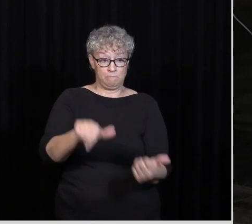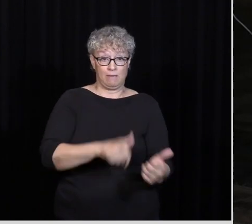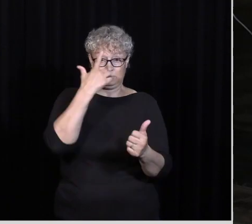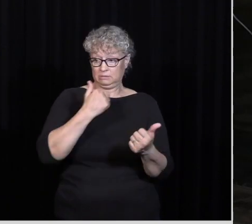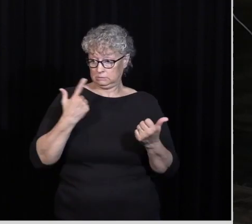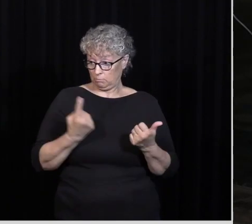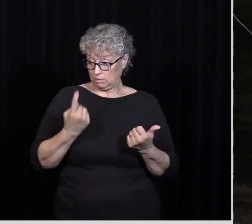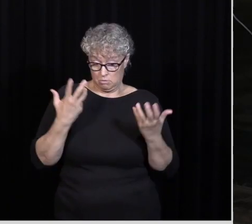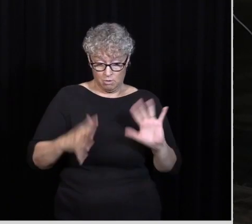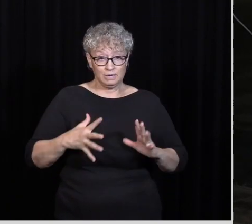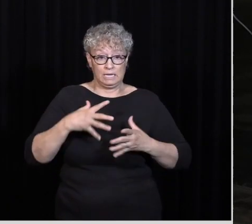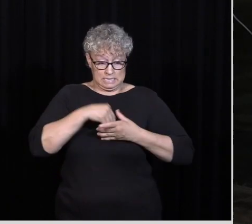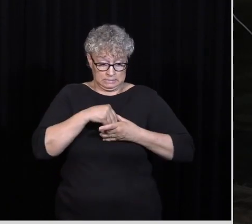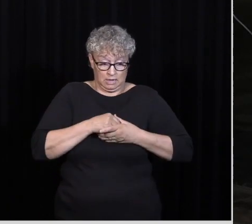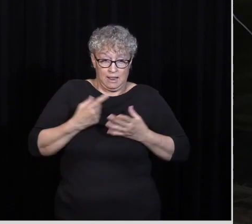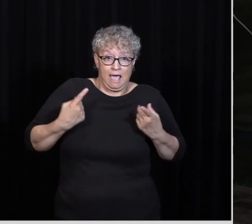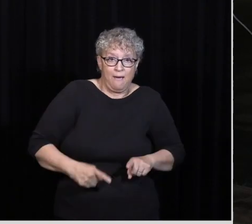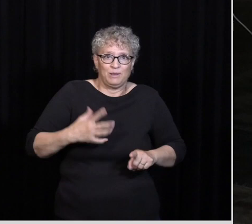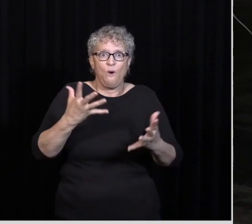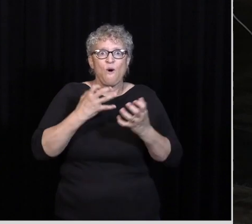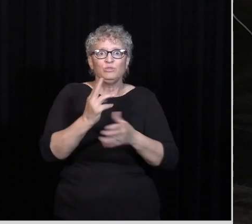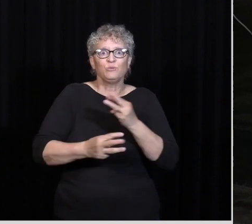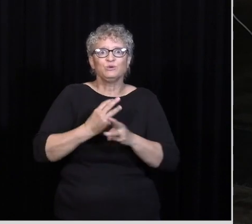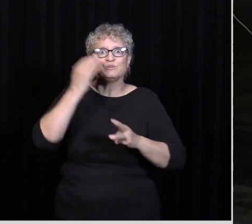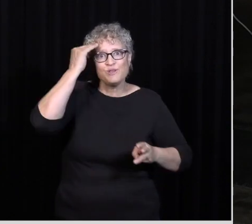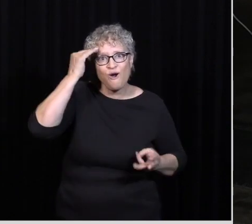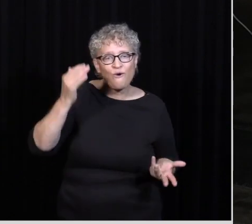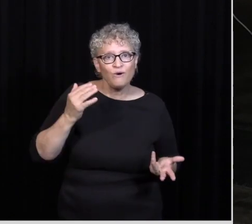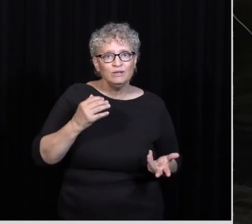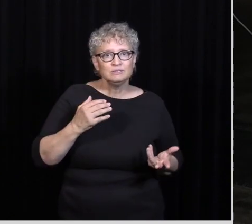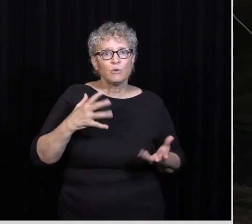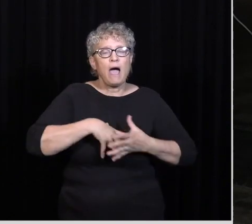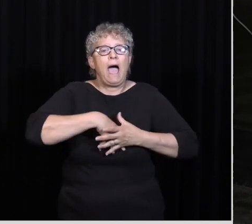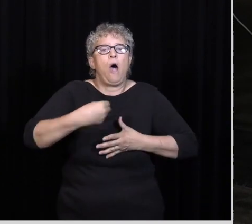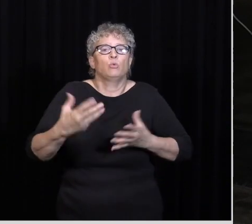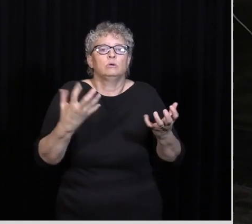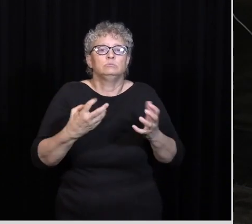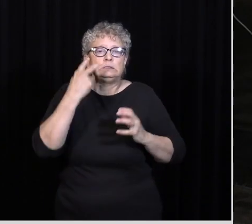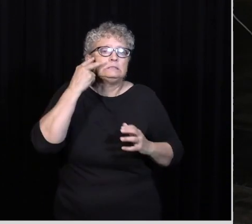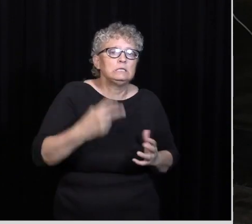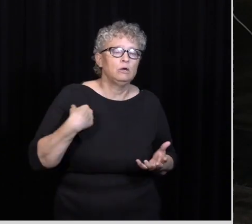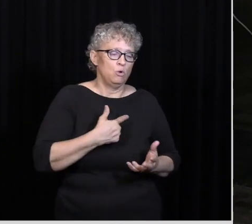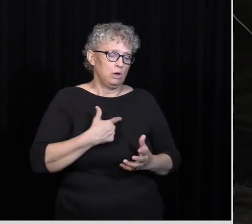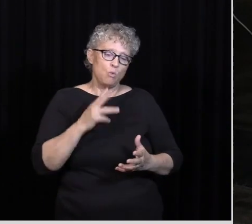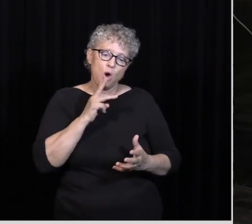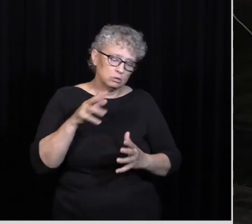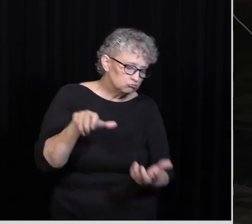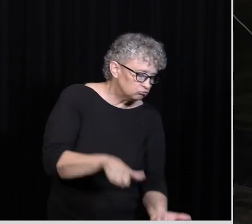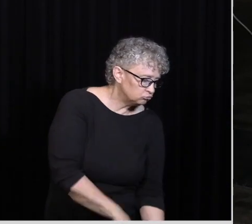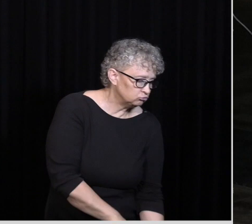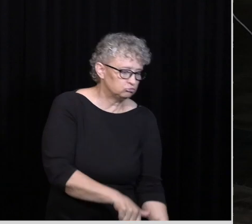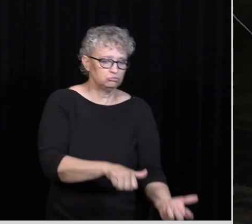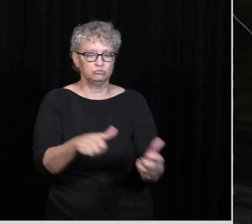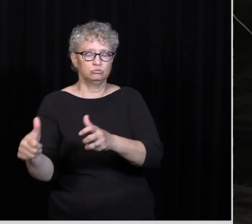Happened inside of us And we say I want the world to know And so there's this Outward confession of our faith We go into the water We unite with Christ that way We